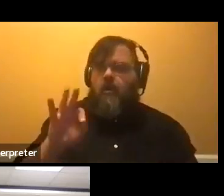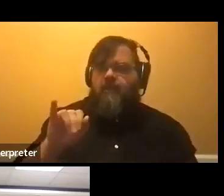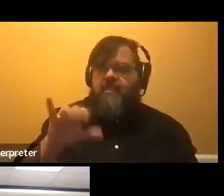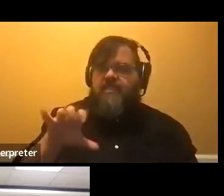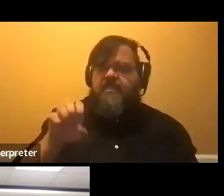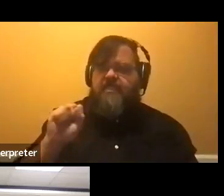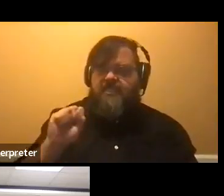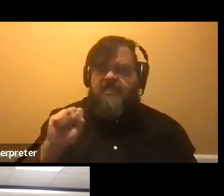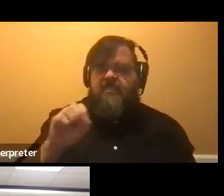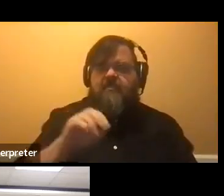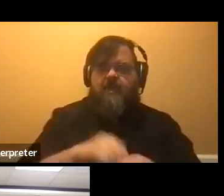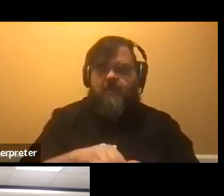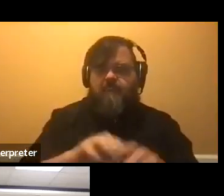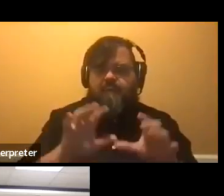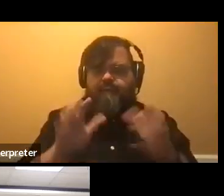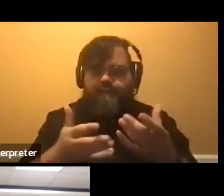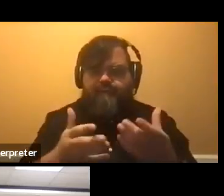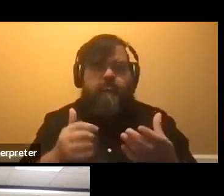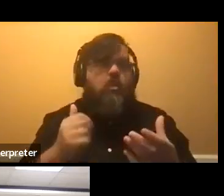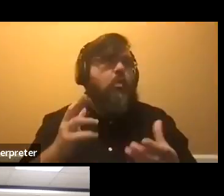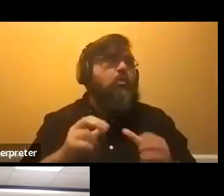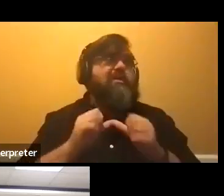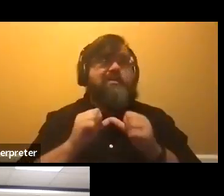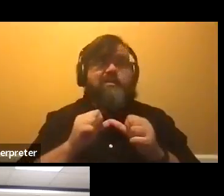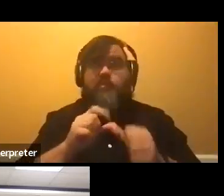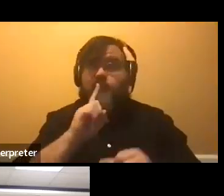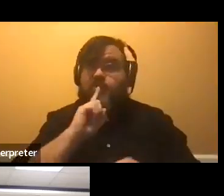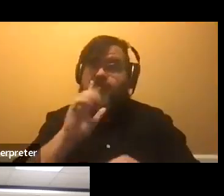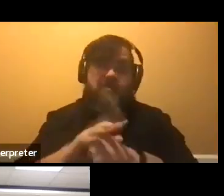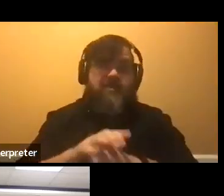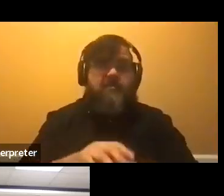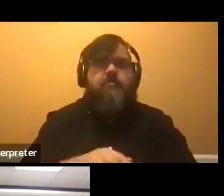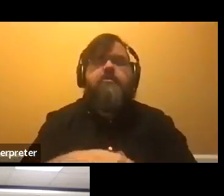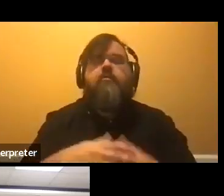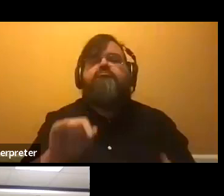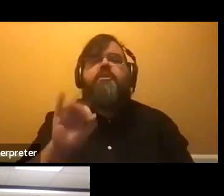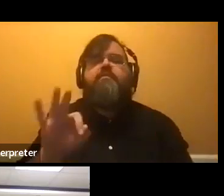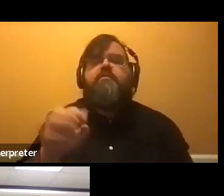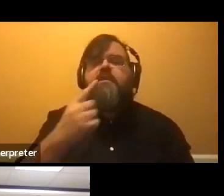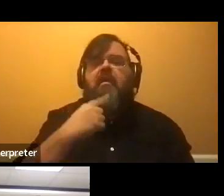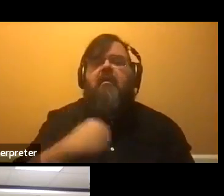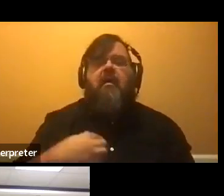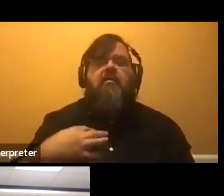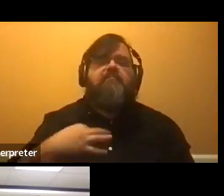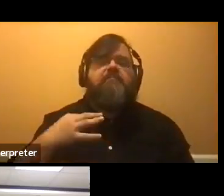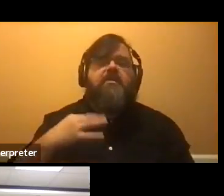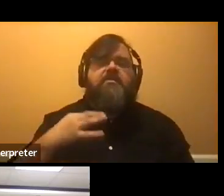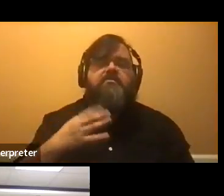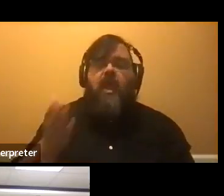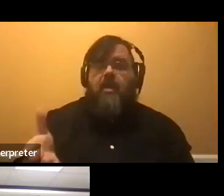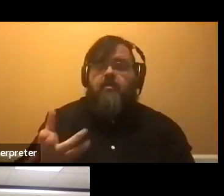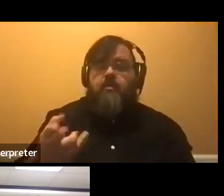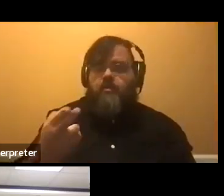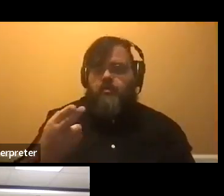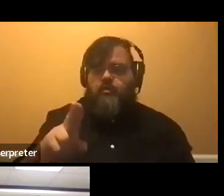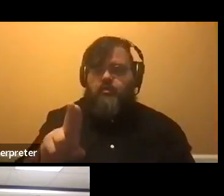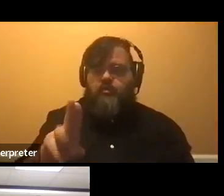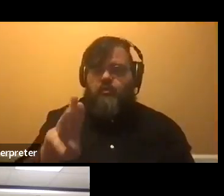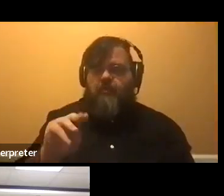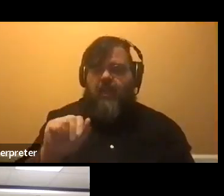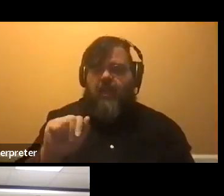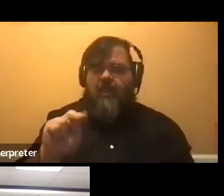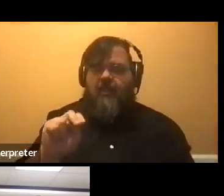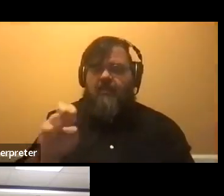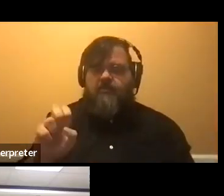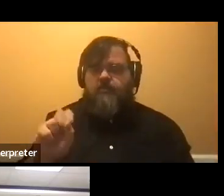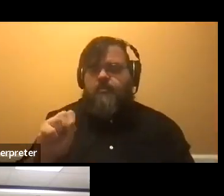or continuing commitment. So if you just say, um, I volunteer at the humane society, then I think that's wonderful because I